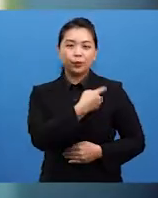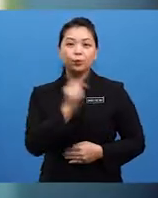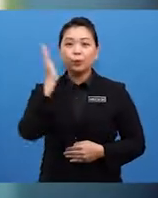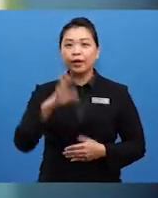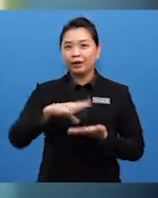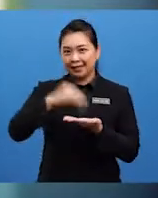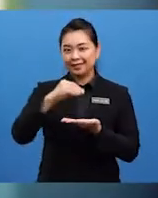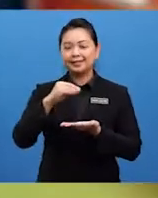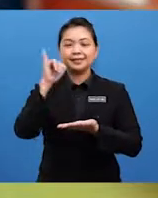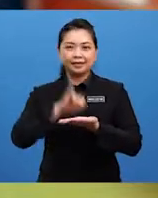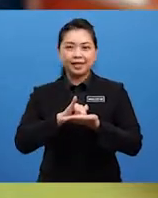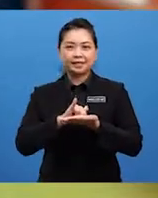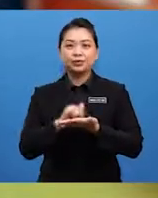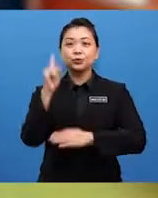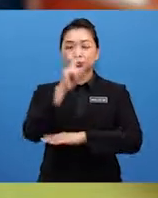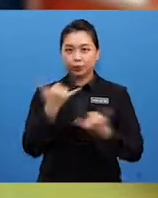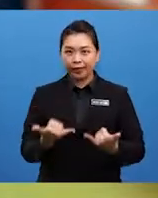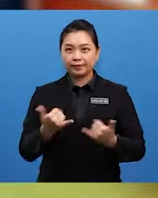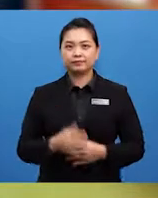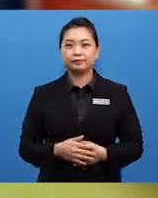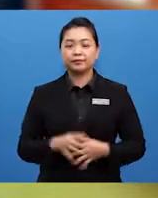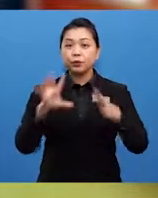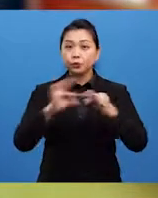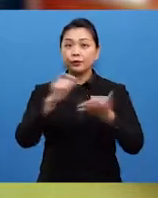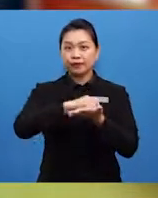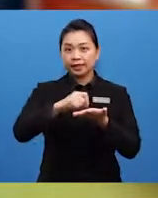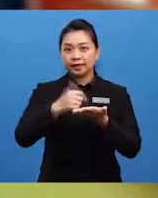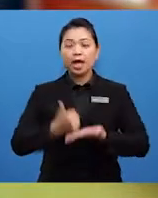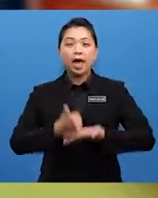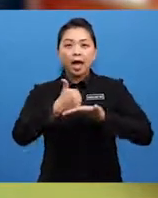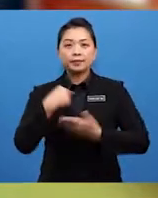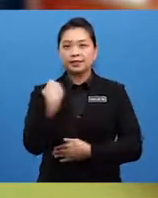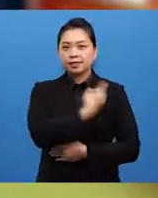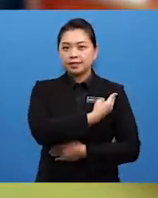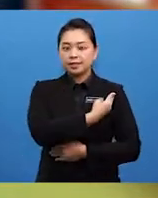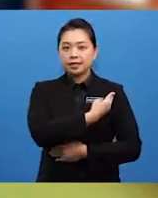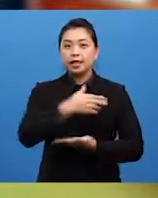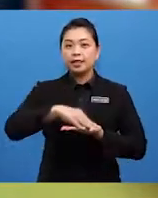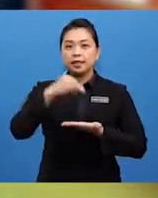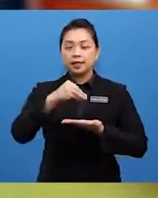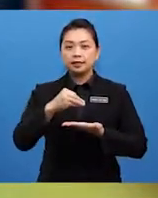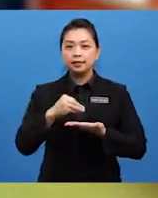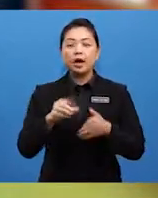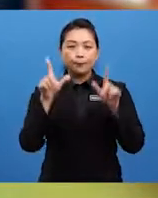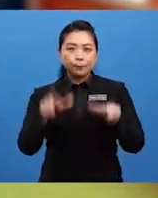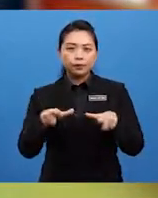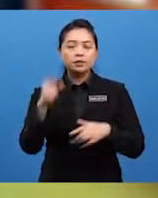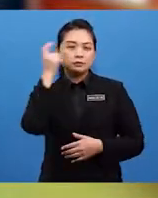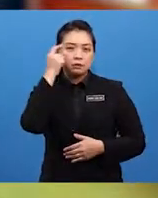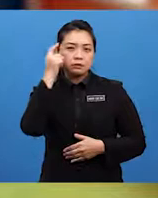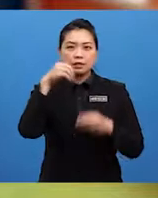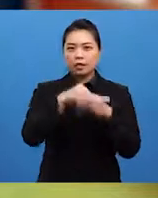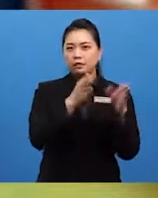learn that today. Story writing helps us learn to put their thoughts into order